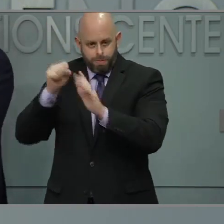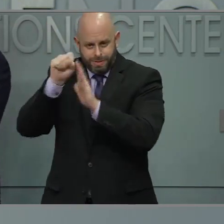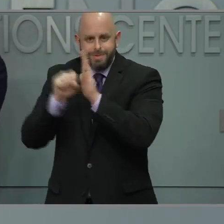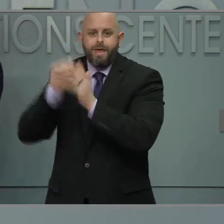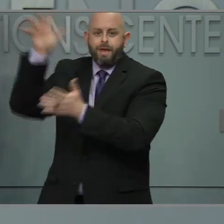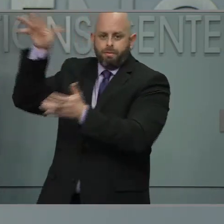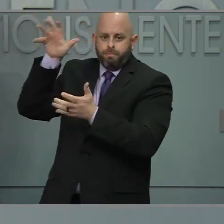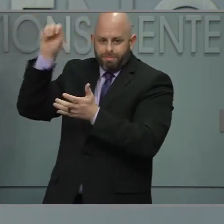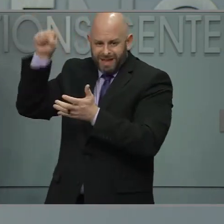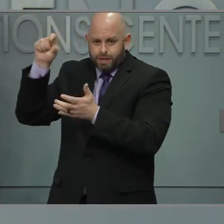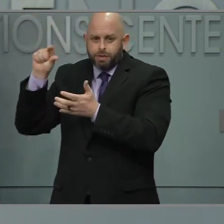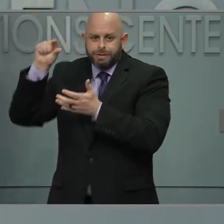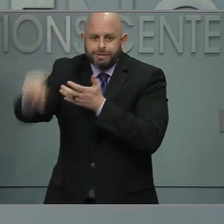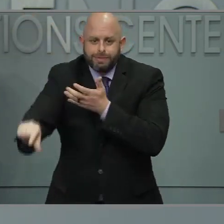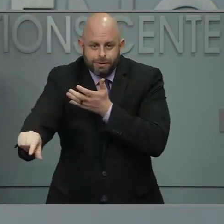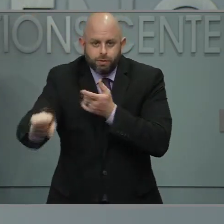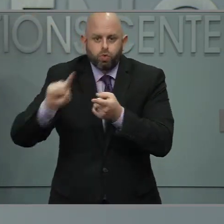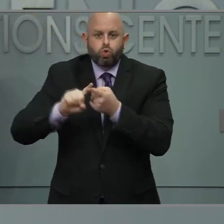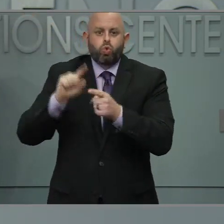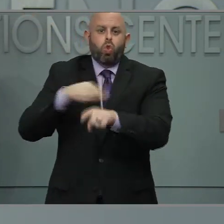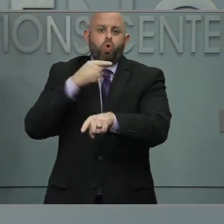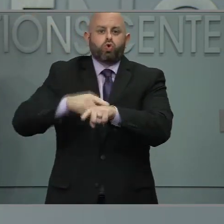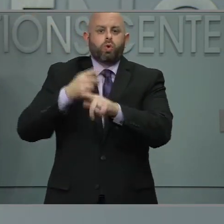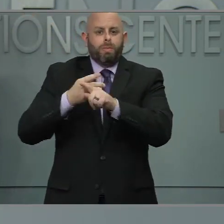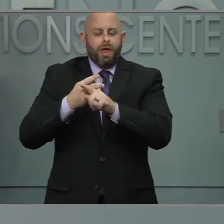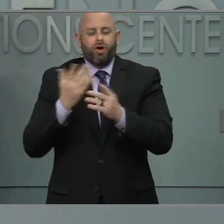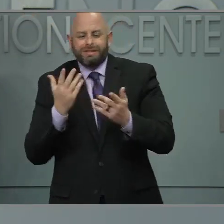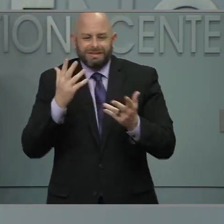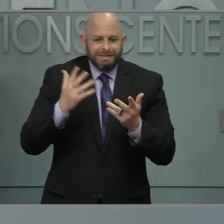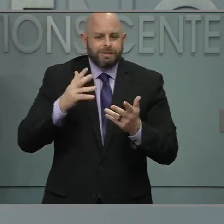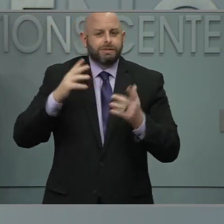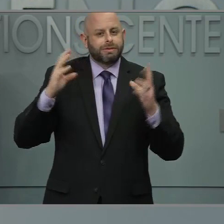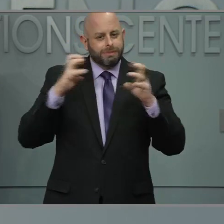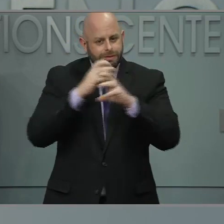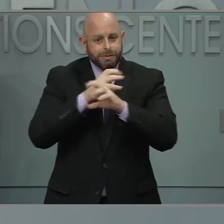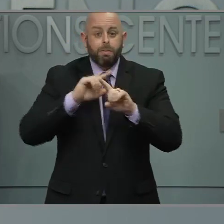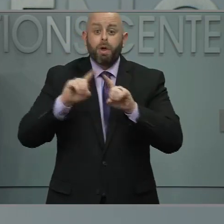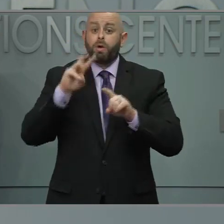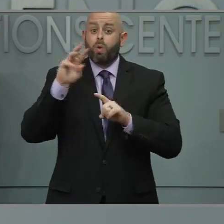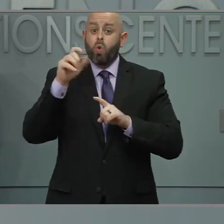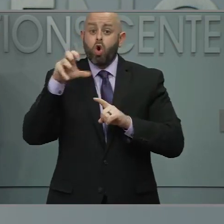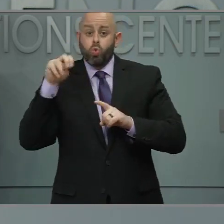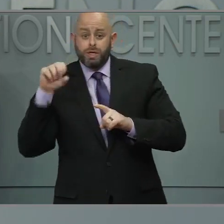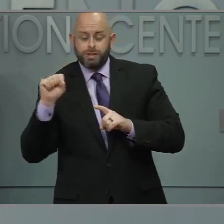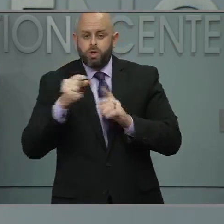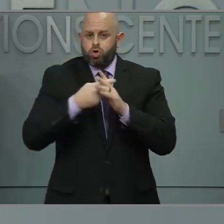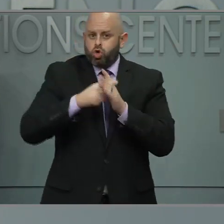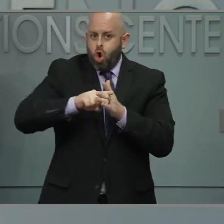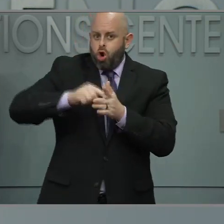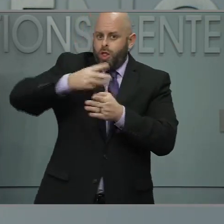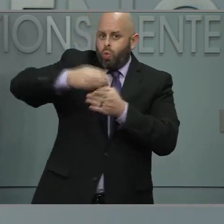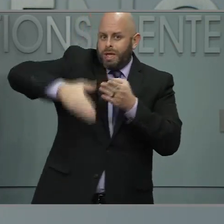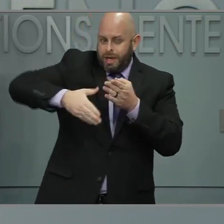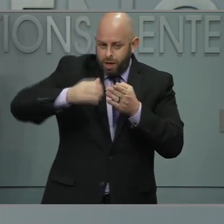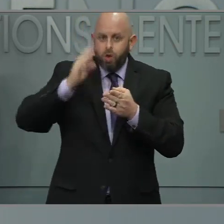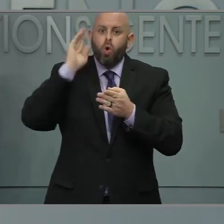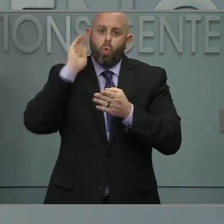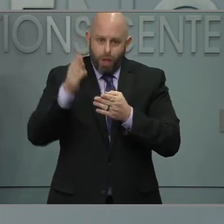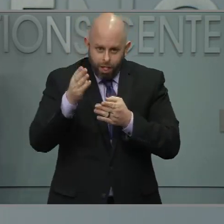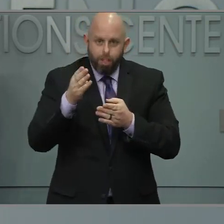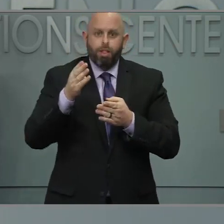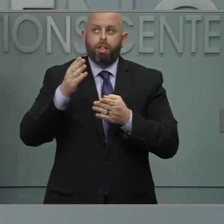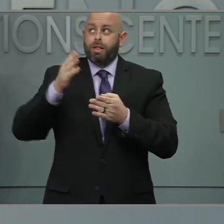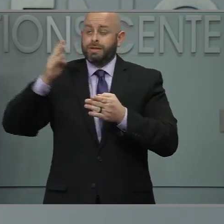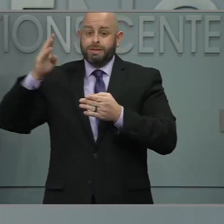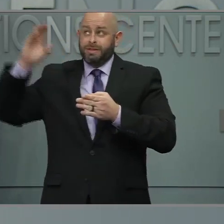mechanisms that they're employing here. But again, Walgreens, as they move forward starting this weekend, will come from a separate allocation